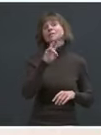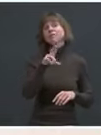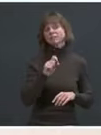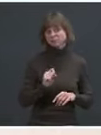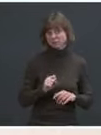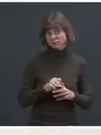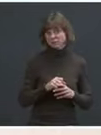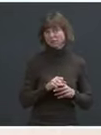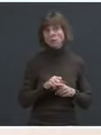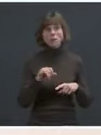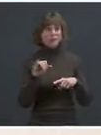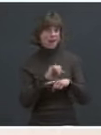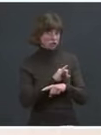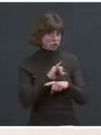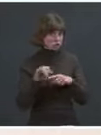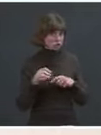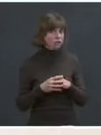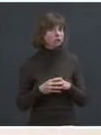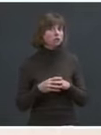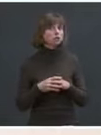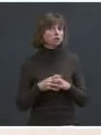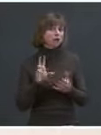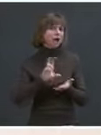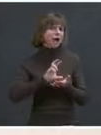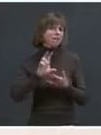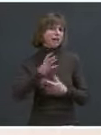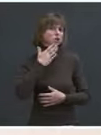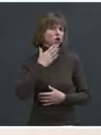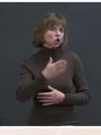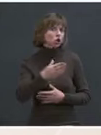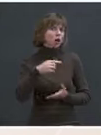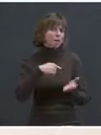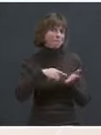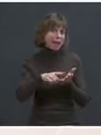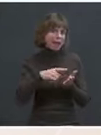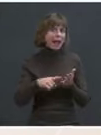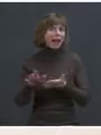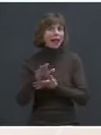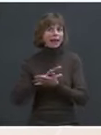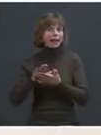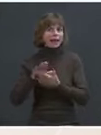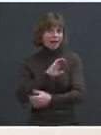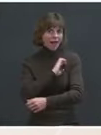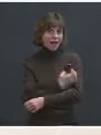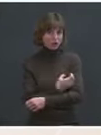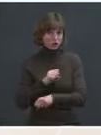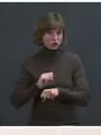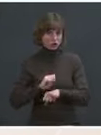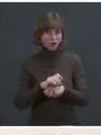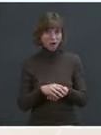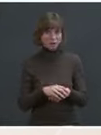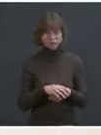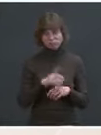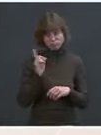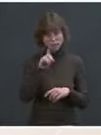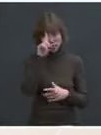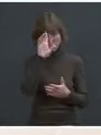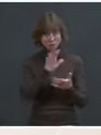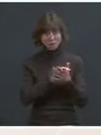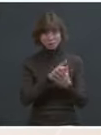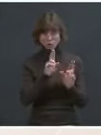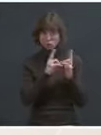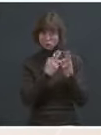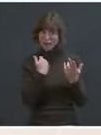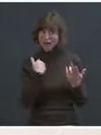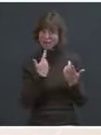industry to invest in good paying clean energy jobs. And he believes that unions have an incredibly